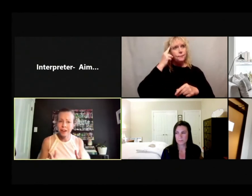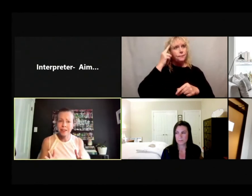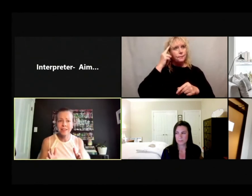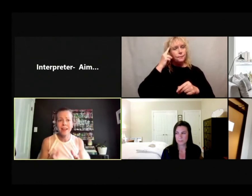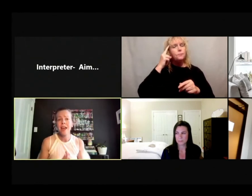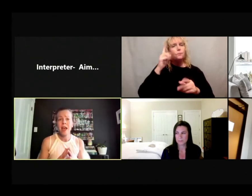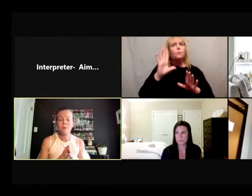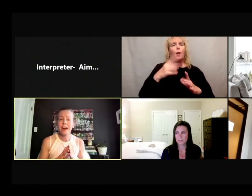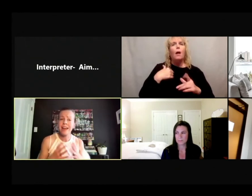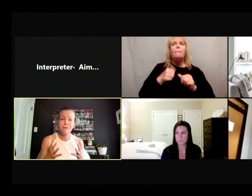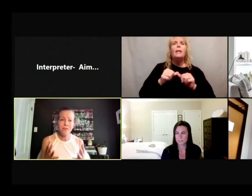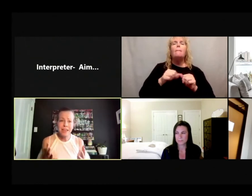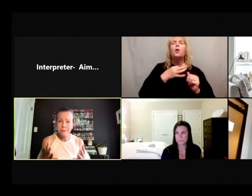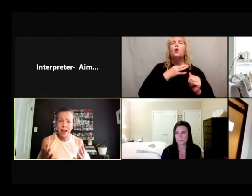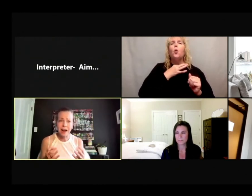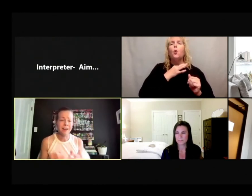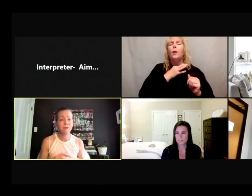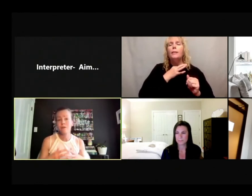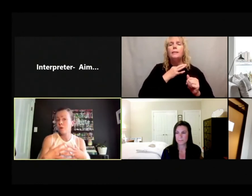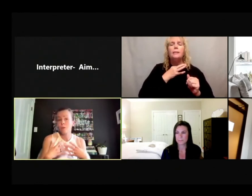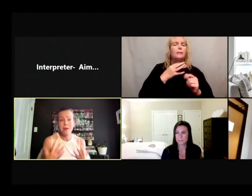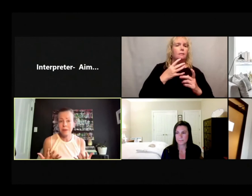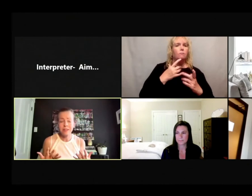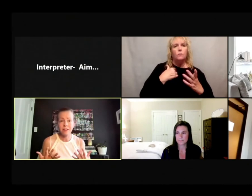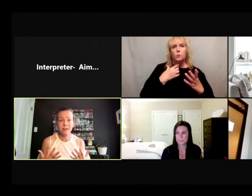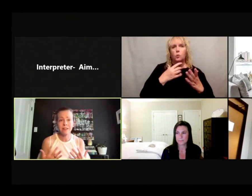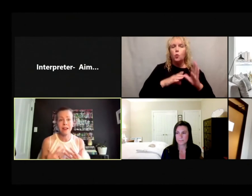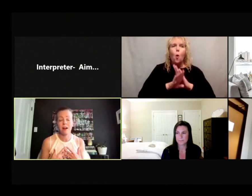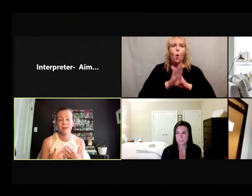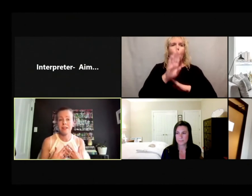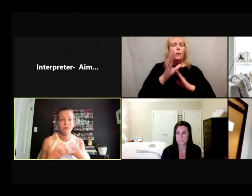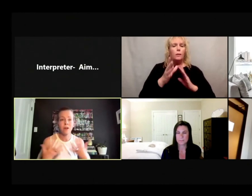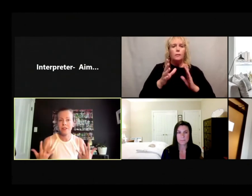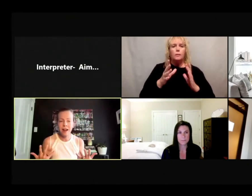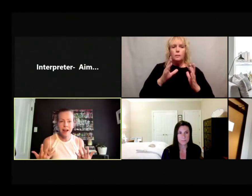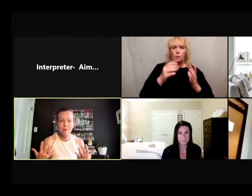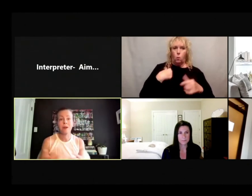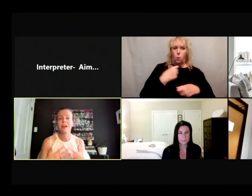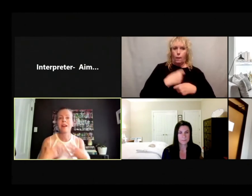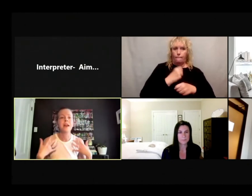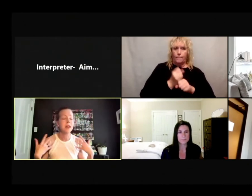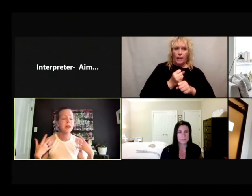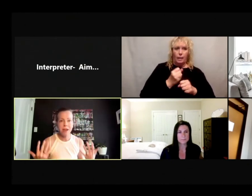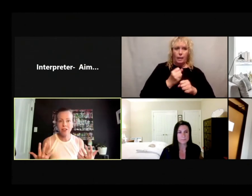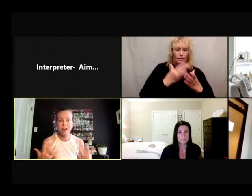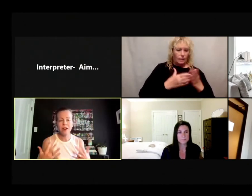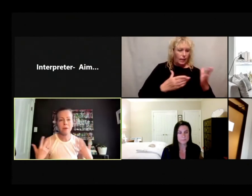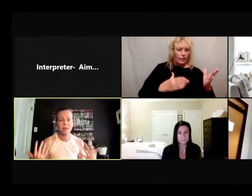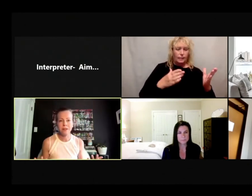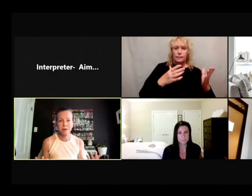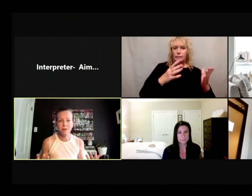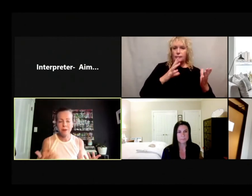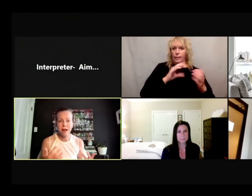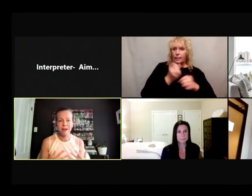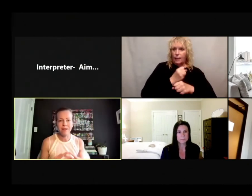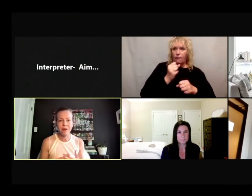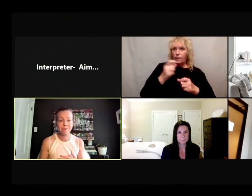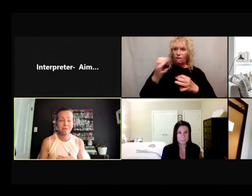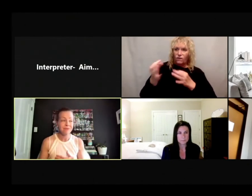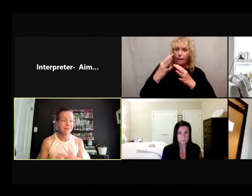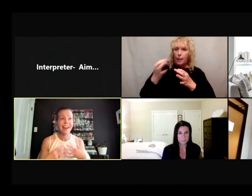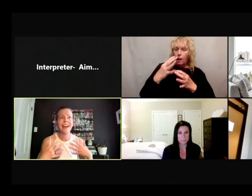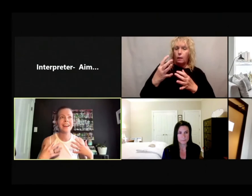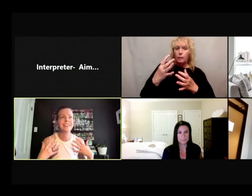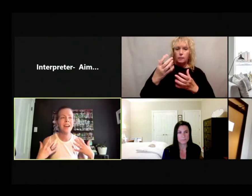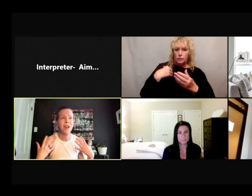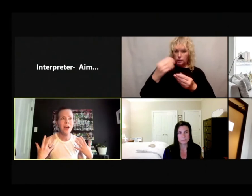curious. And when I get feedback, you know, we make materials at our center all the time and we're getting patient and participant feedback on them.